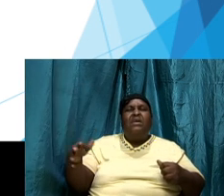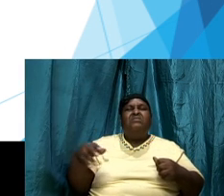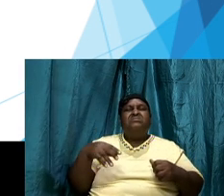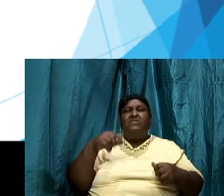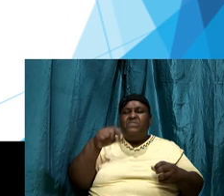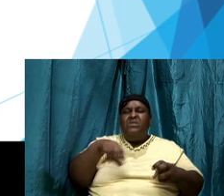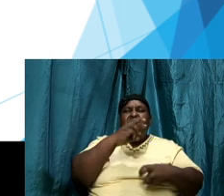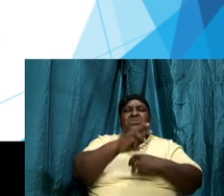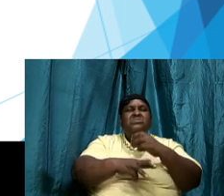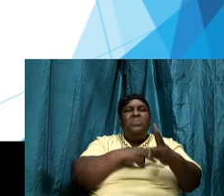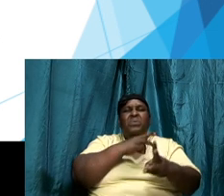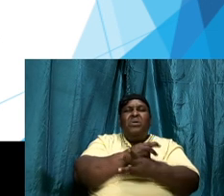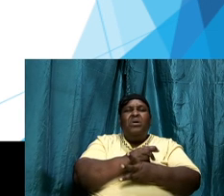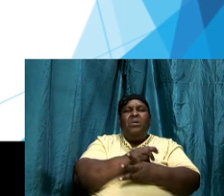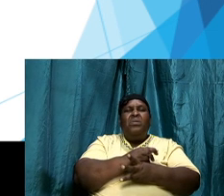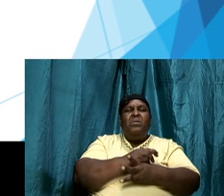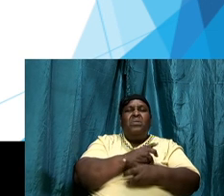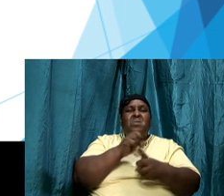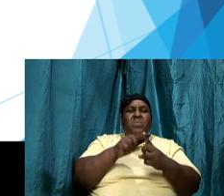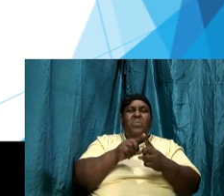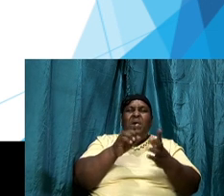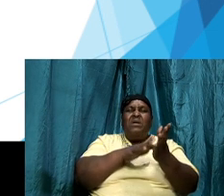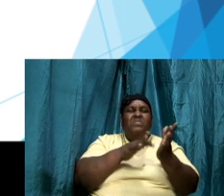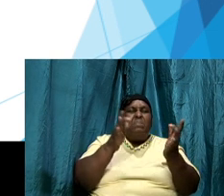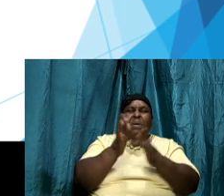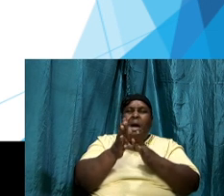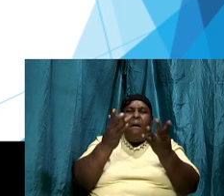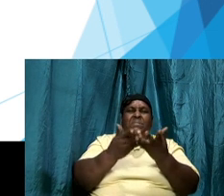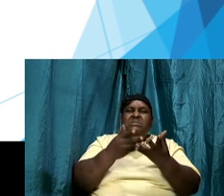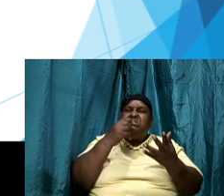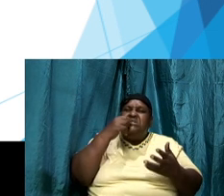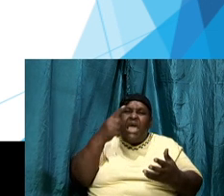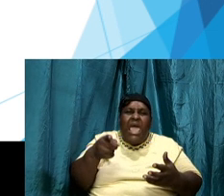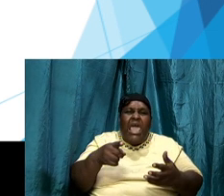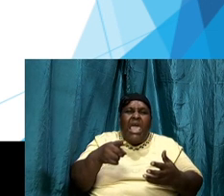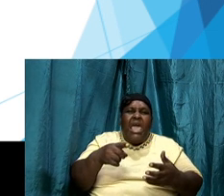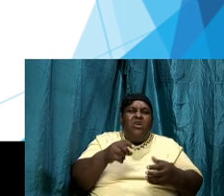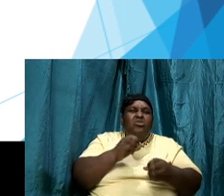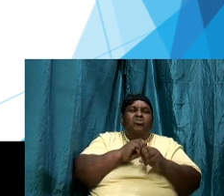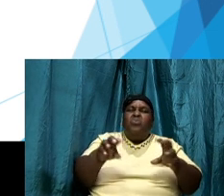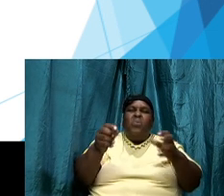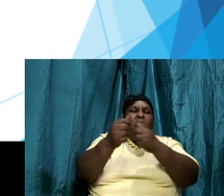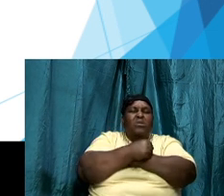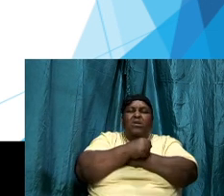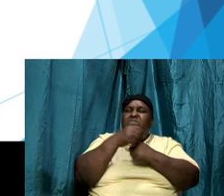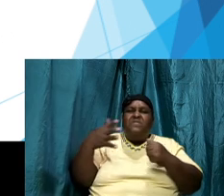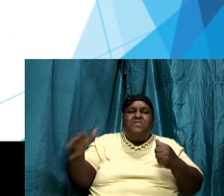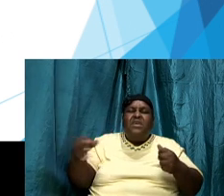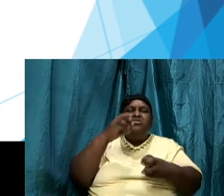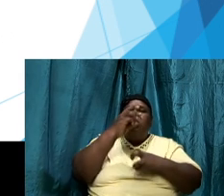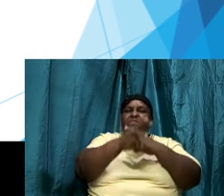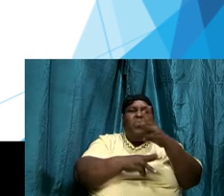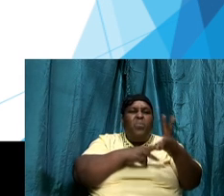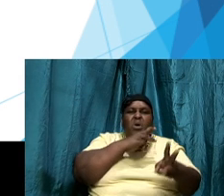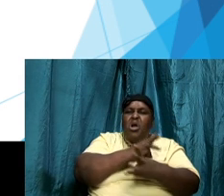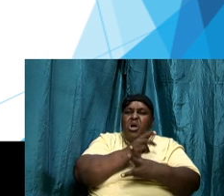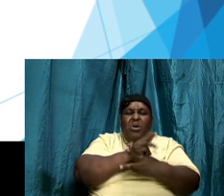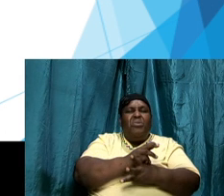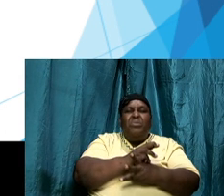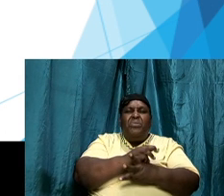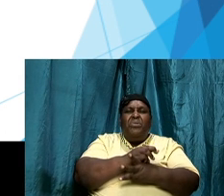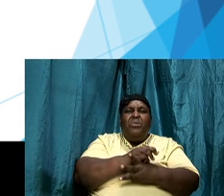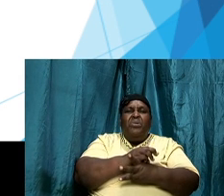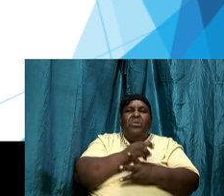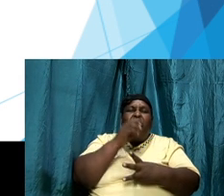love not the world preachers tell you something is wrong with certain things in the world because you are a human and God